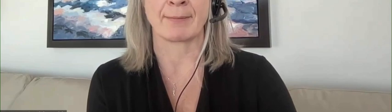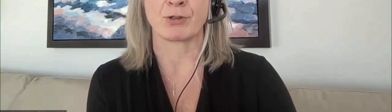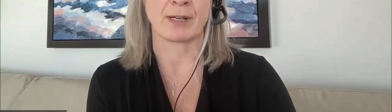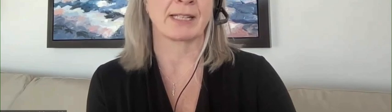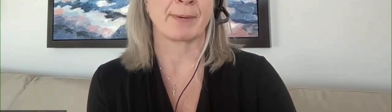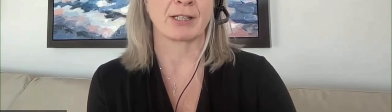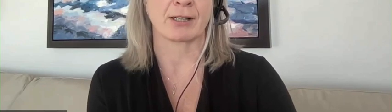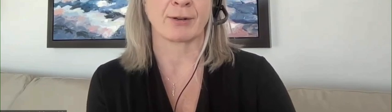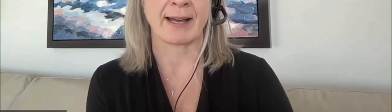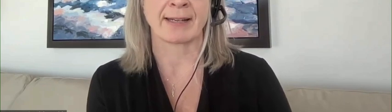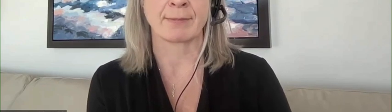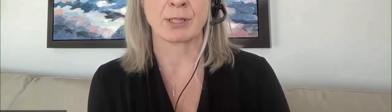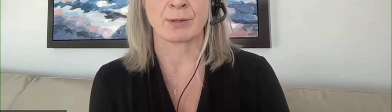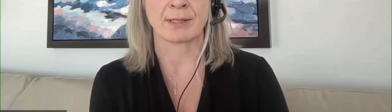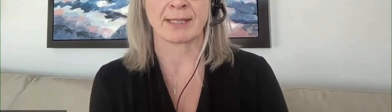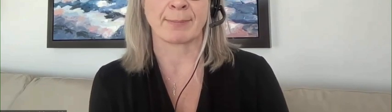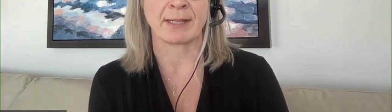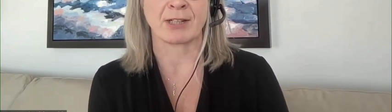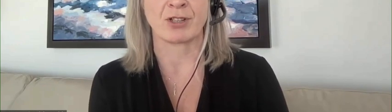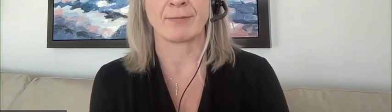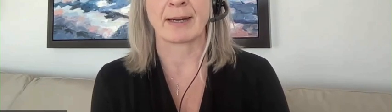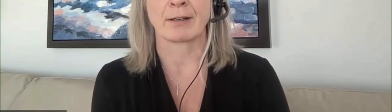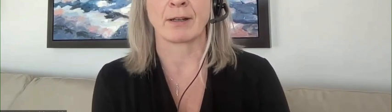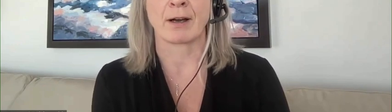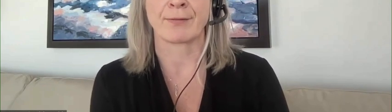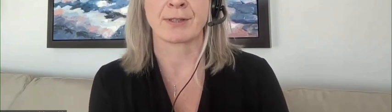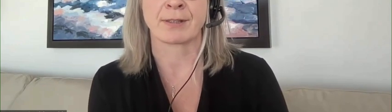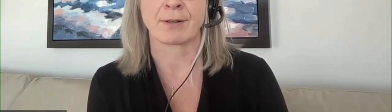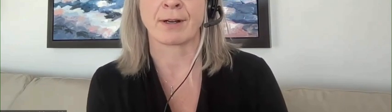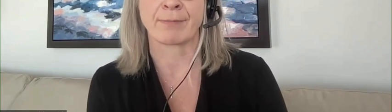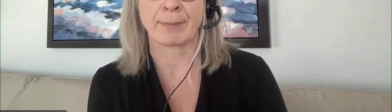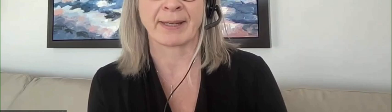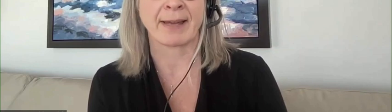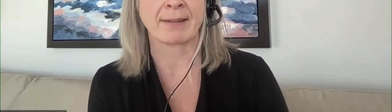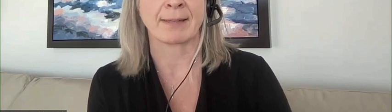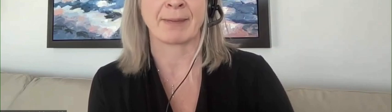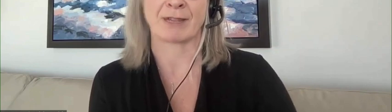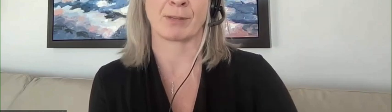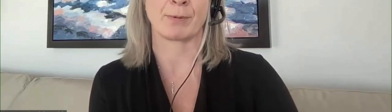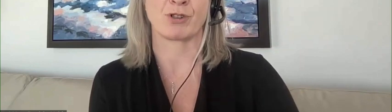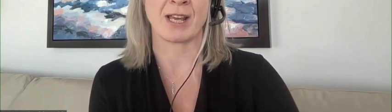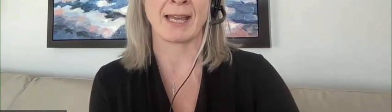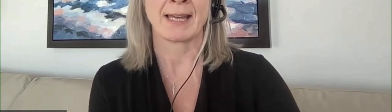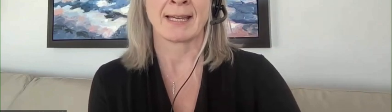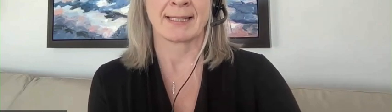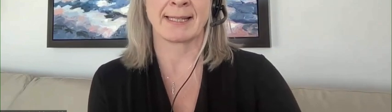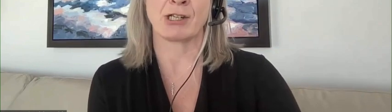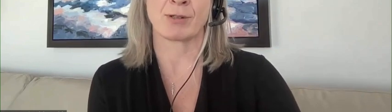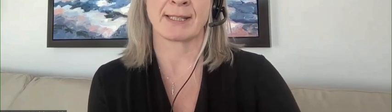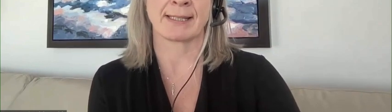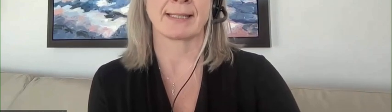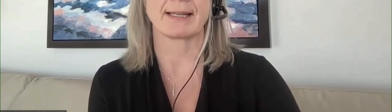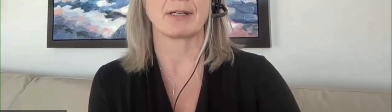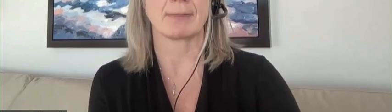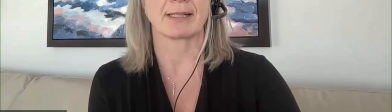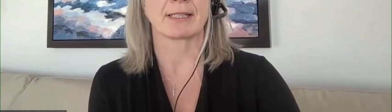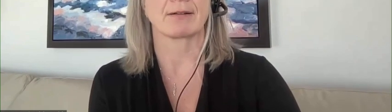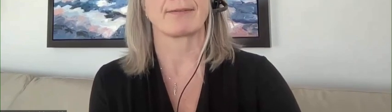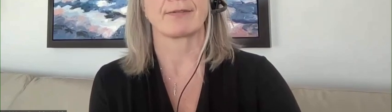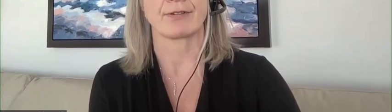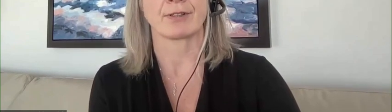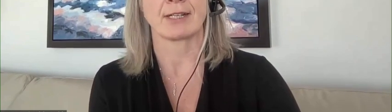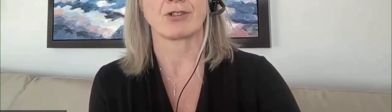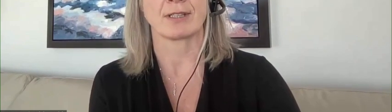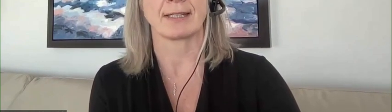I am joined by Dr. Adams, who is the Deputy Chief Medical Officer of Public Health, and Patrick Boucher, Senior Assistant Deputy